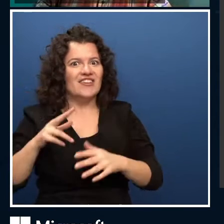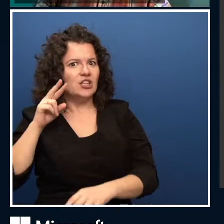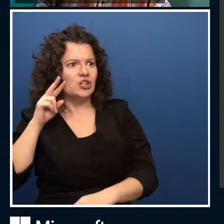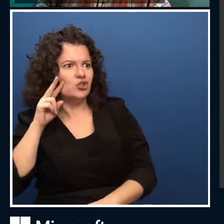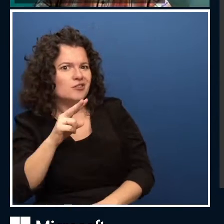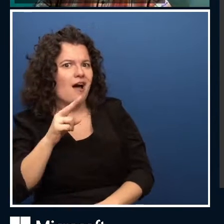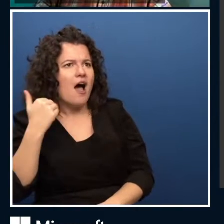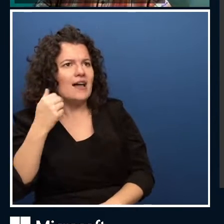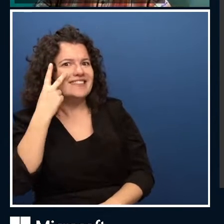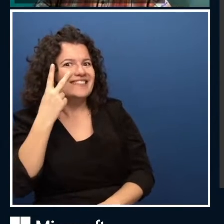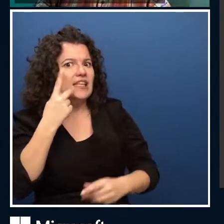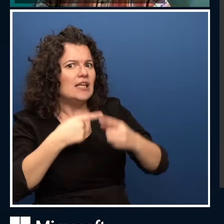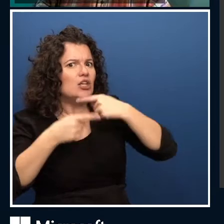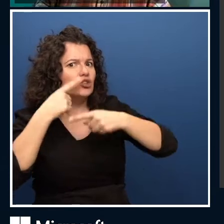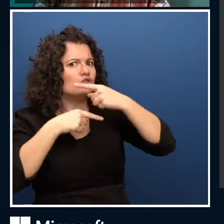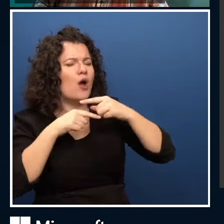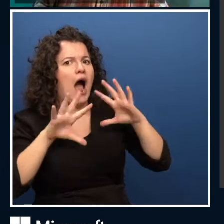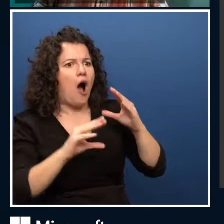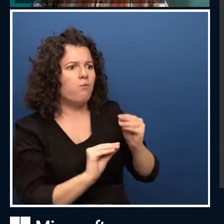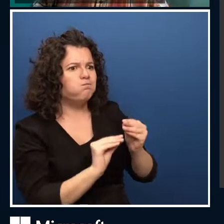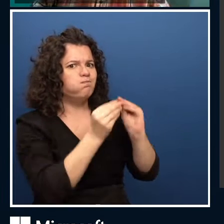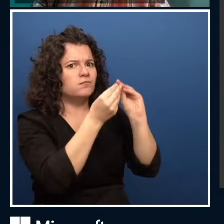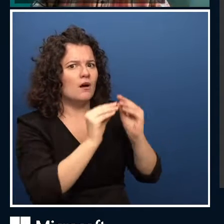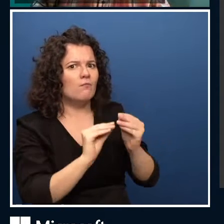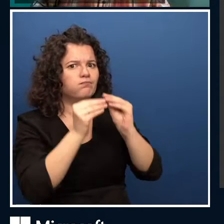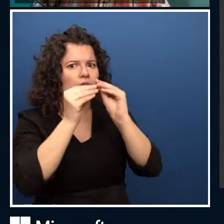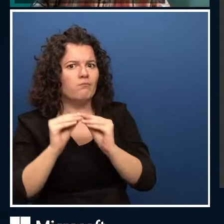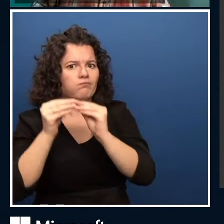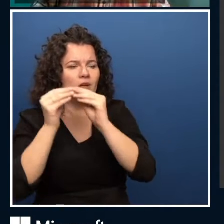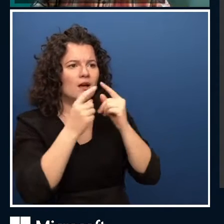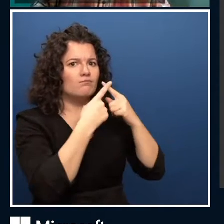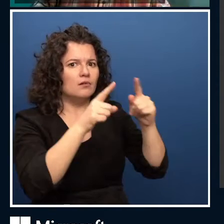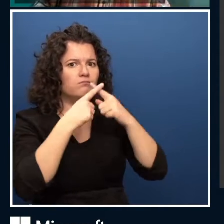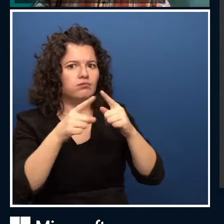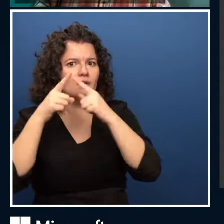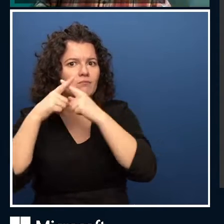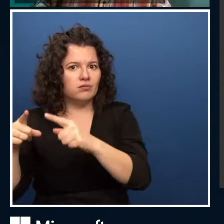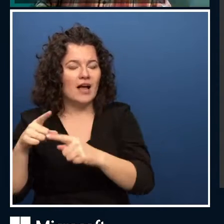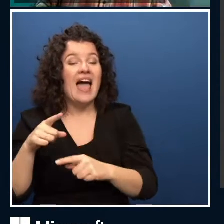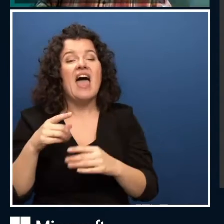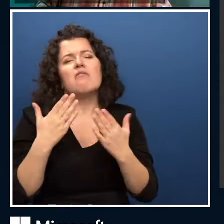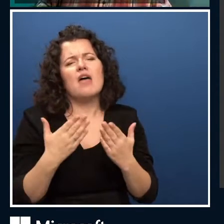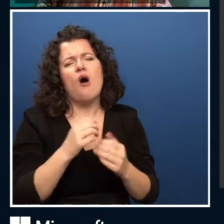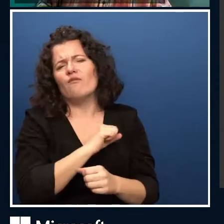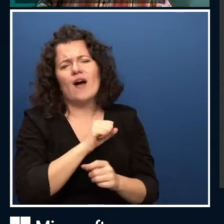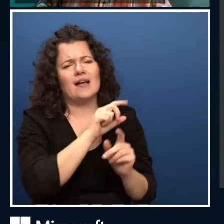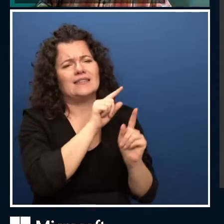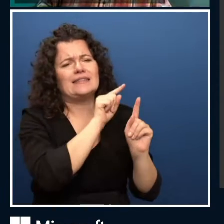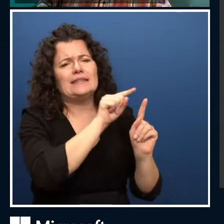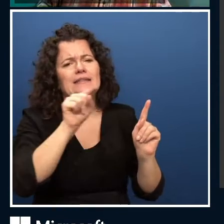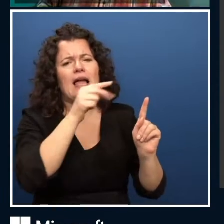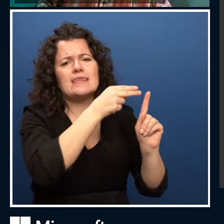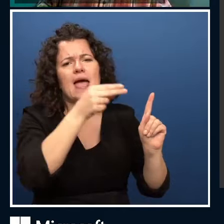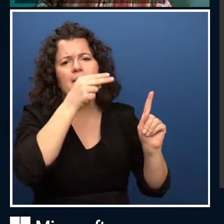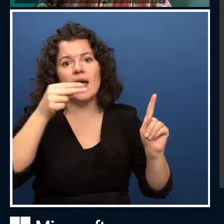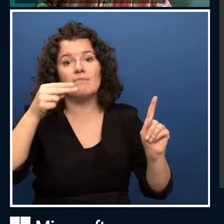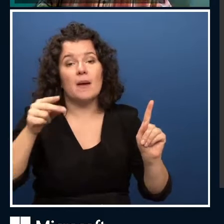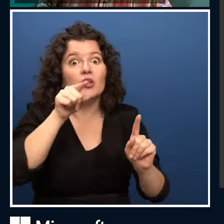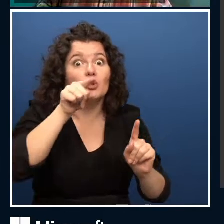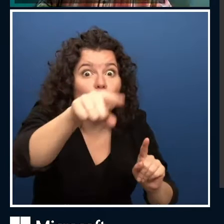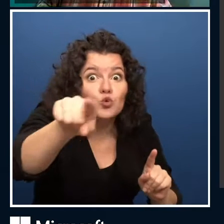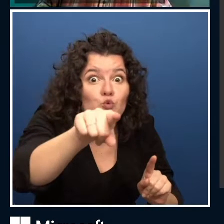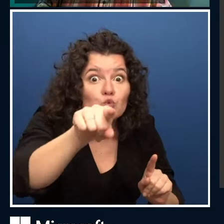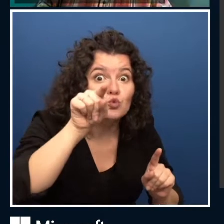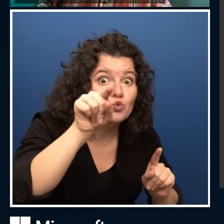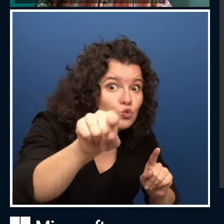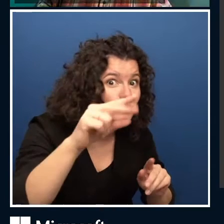to give you a very brief overview. We're going to go through this pretty quickly. But I highly encourage you to go and take a look at the history